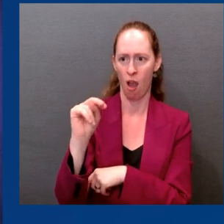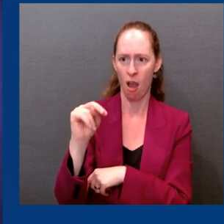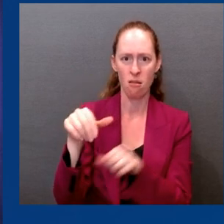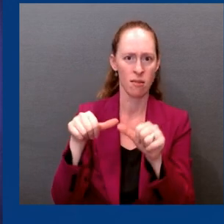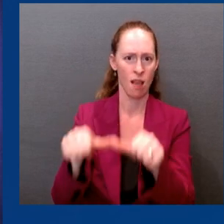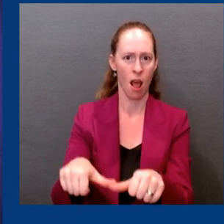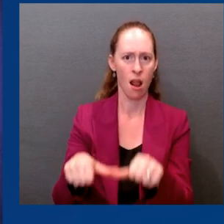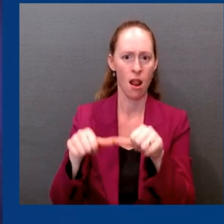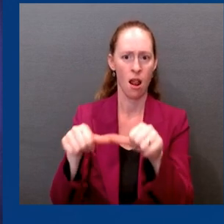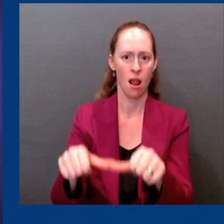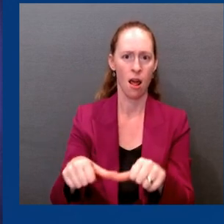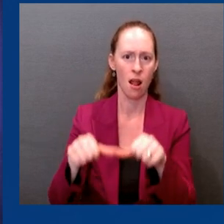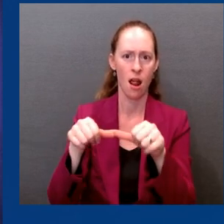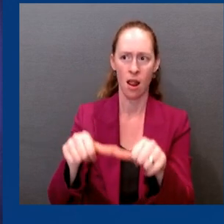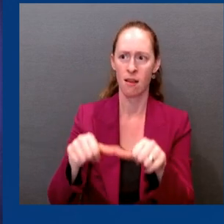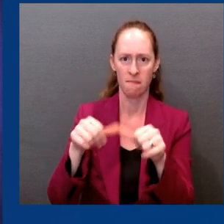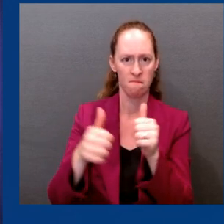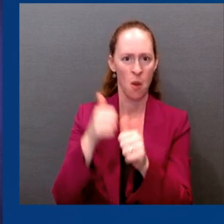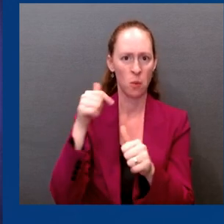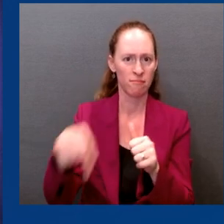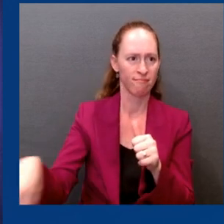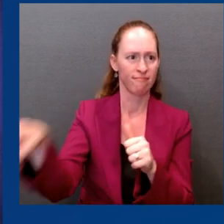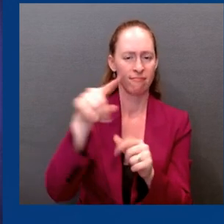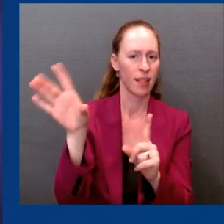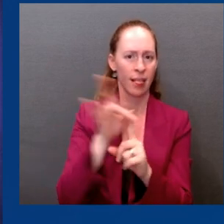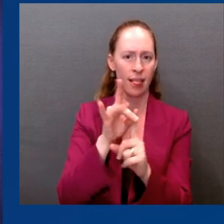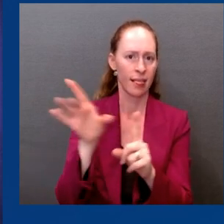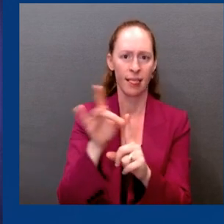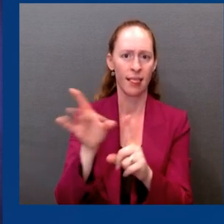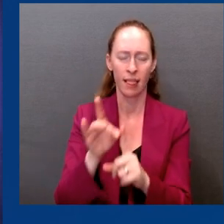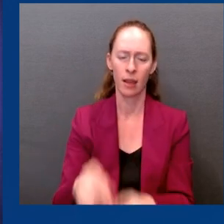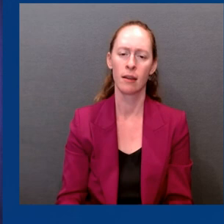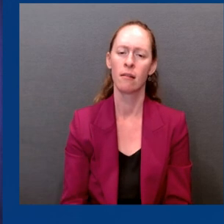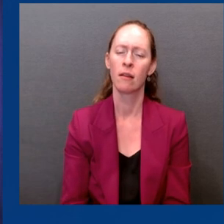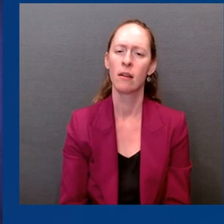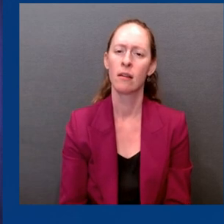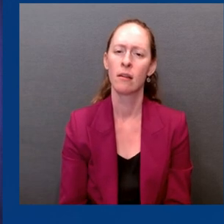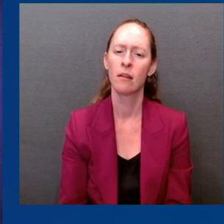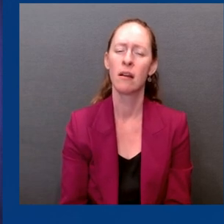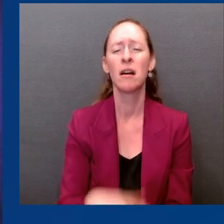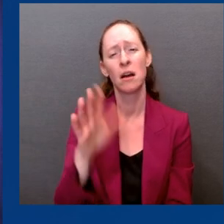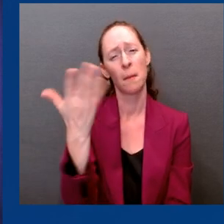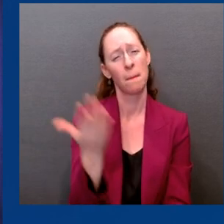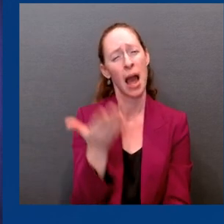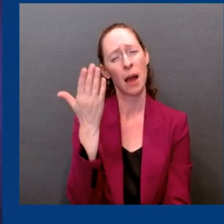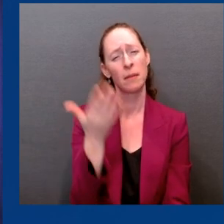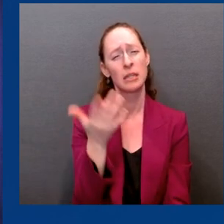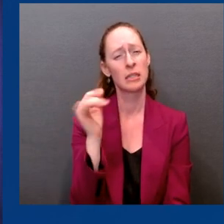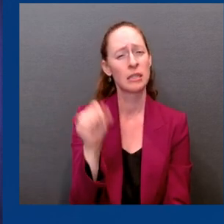maybe in more detail for Americans, you know, given the length of time we've had with this lineage of the virus,